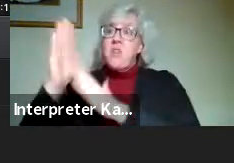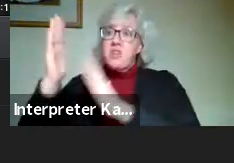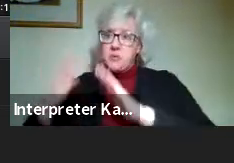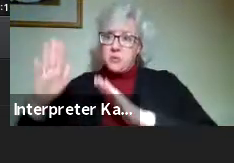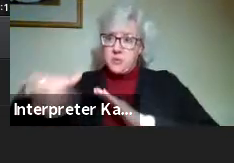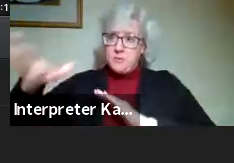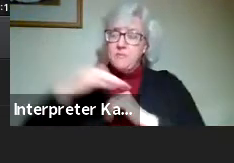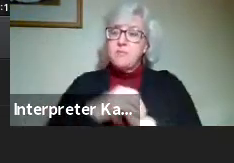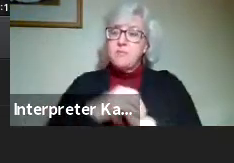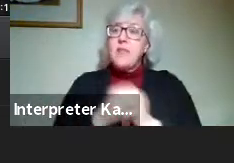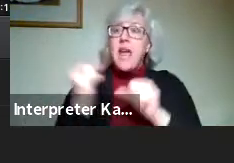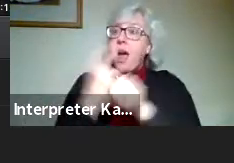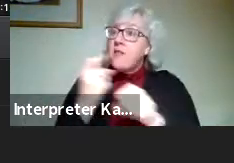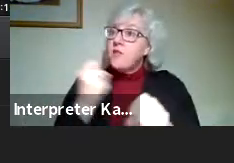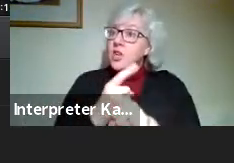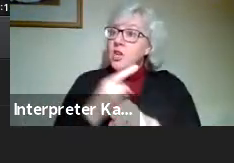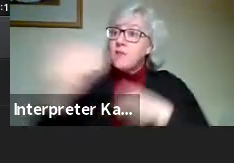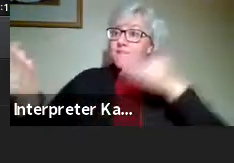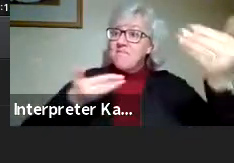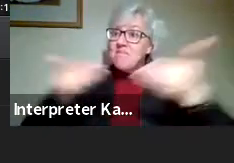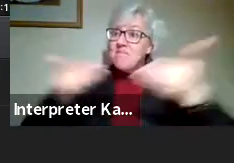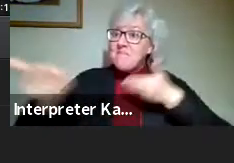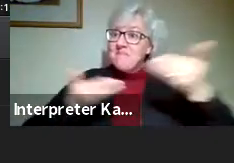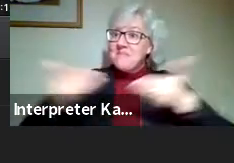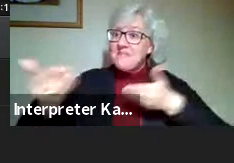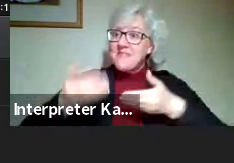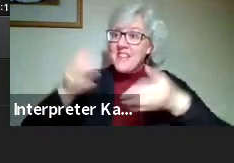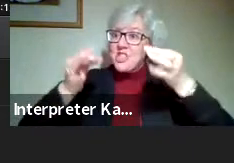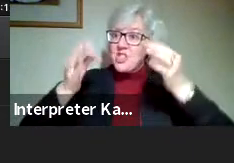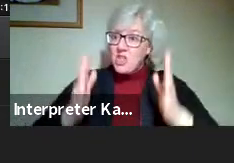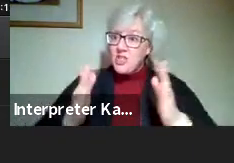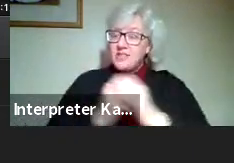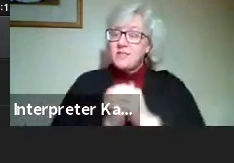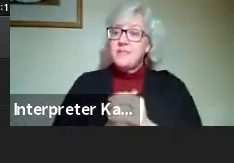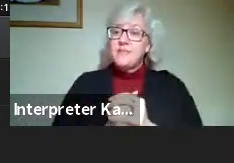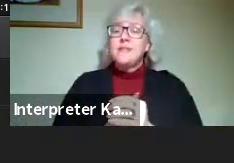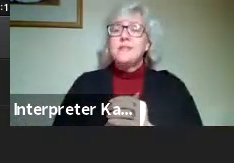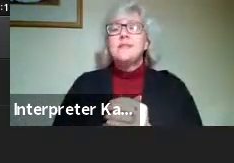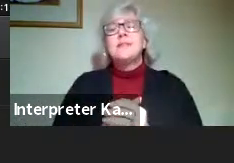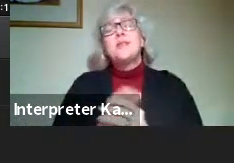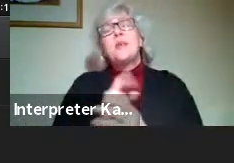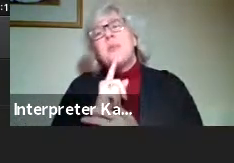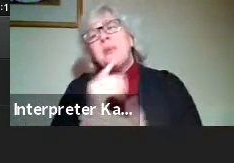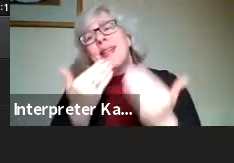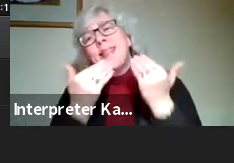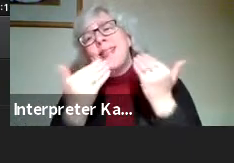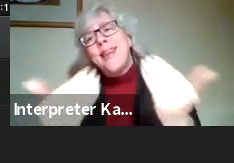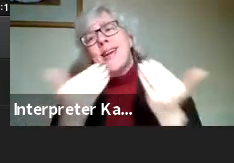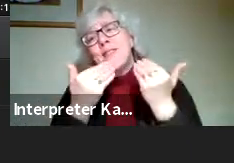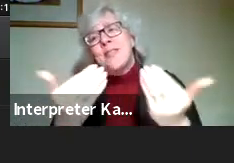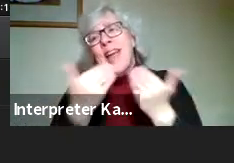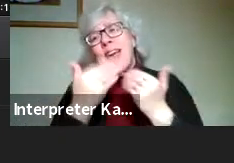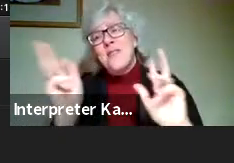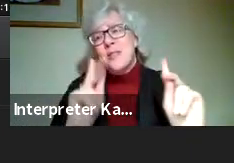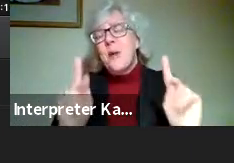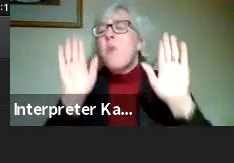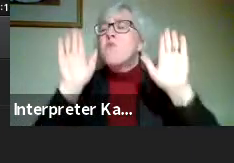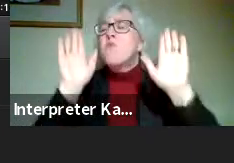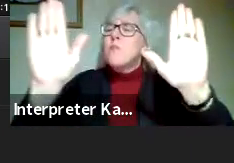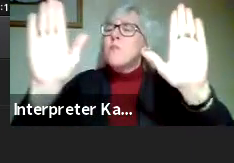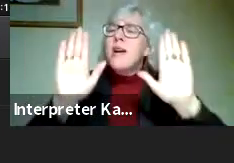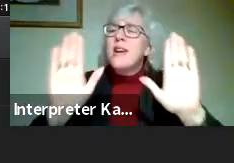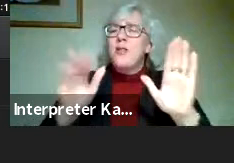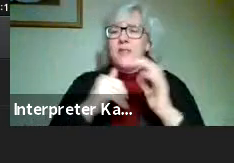And so each year, we invite our judges to come and be extremely thankful for these folks. They've been wonderful,